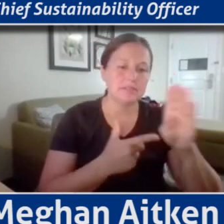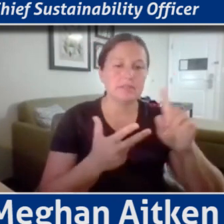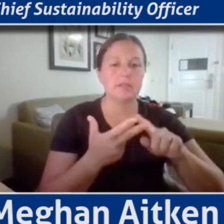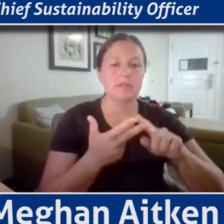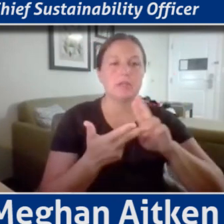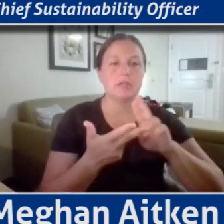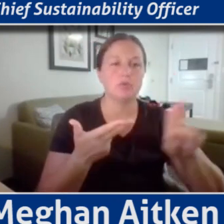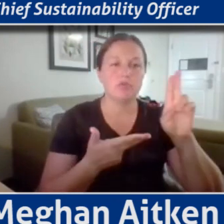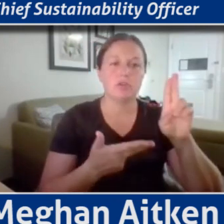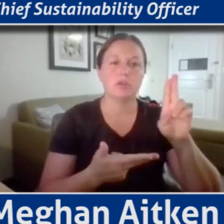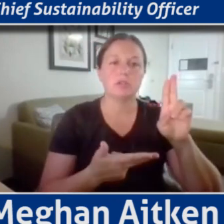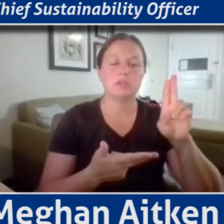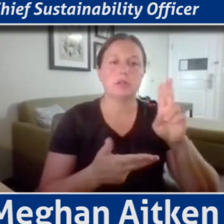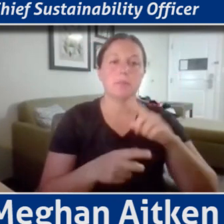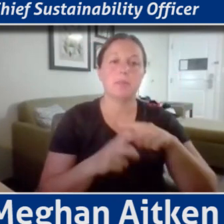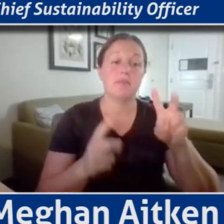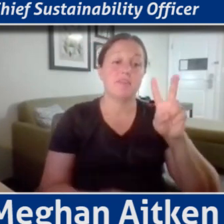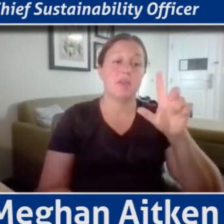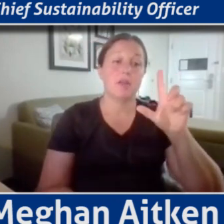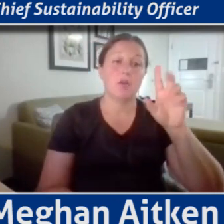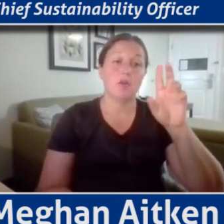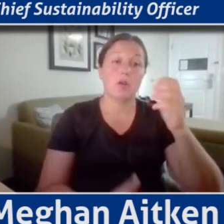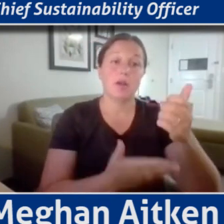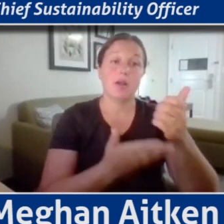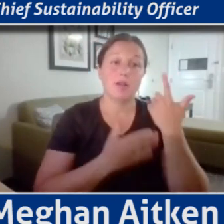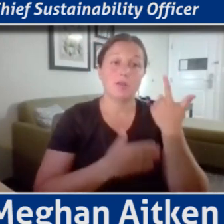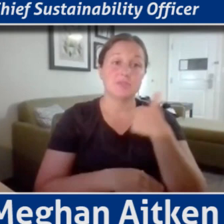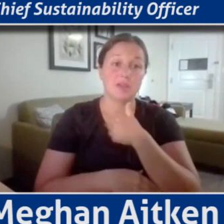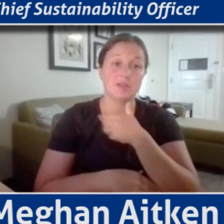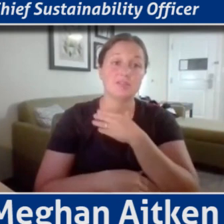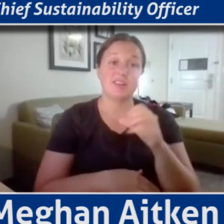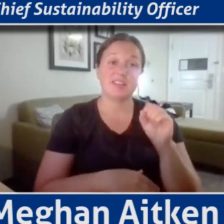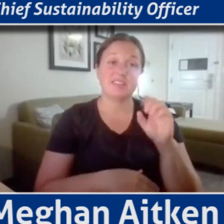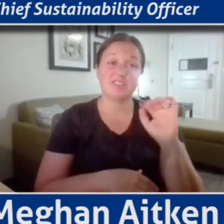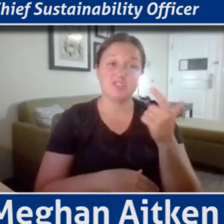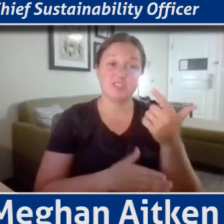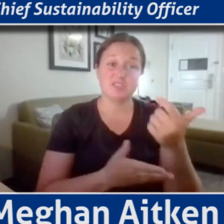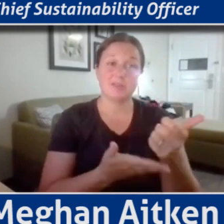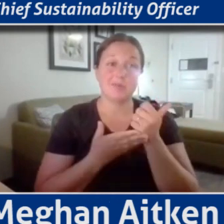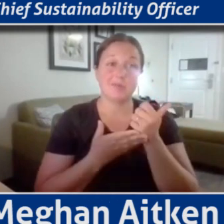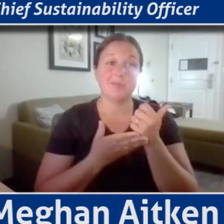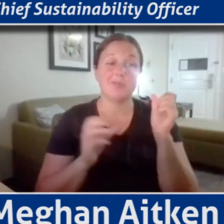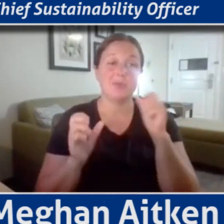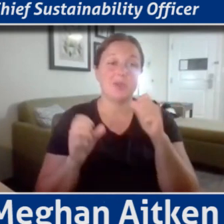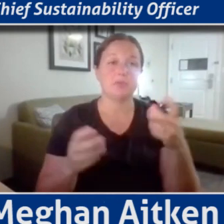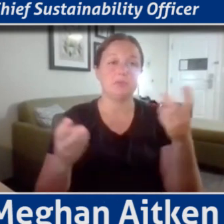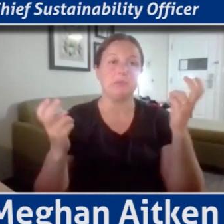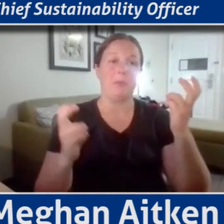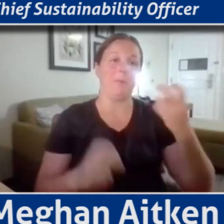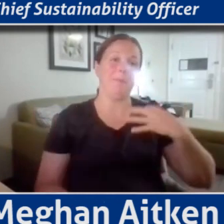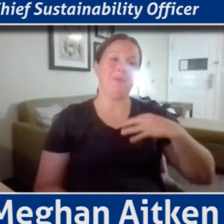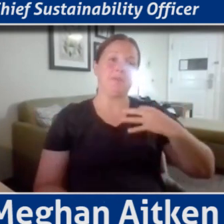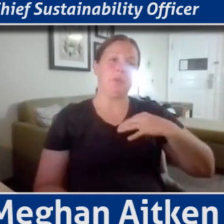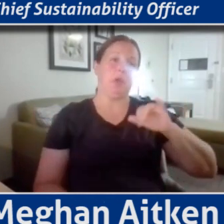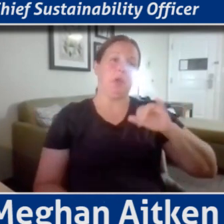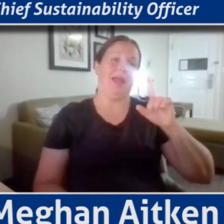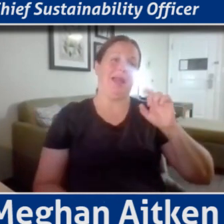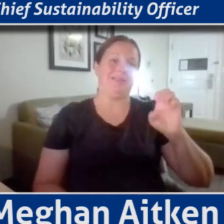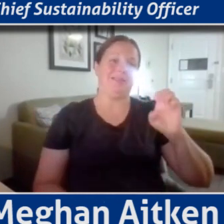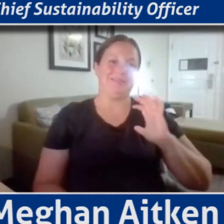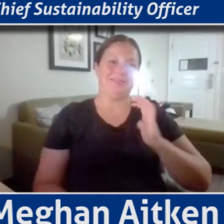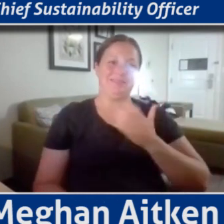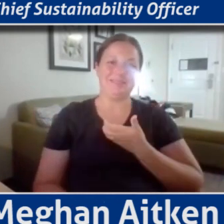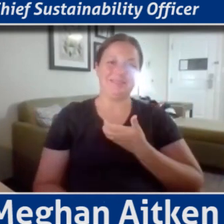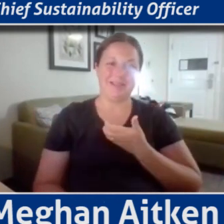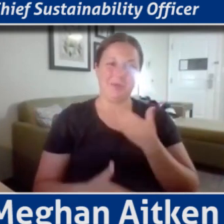VLR helps us do that, and as well as the SDGs, and being able to Pittsburgh-ize our targets. And the track record